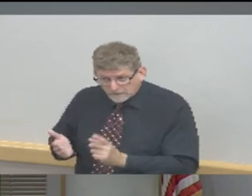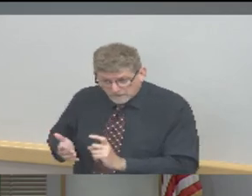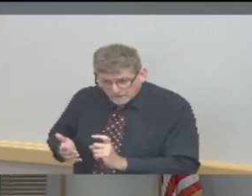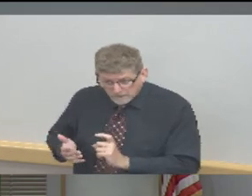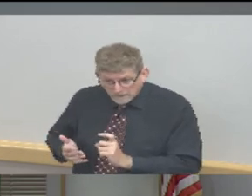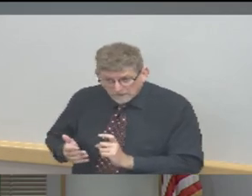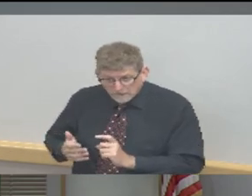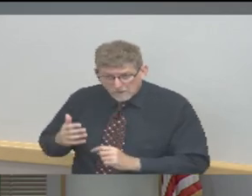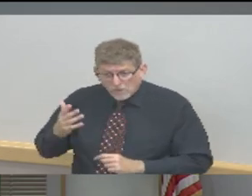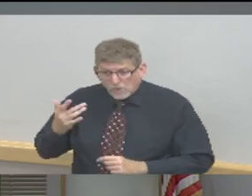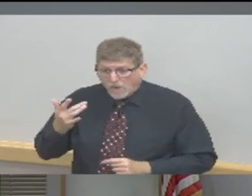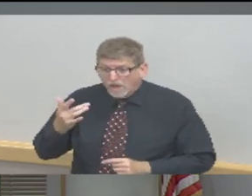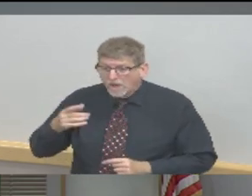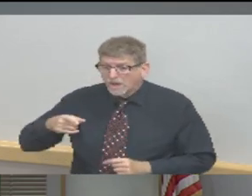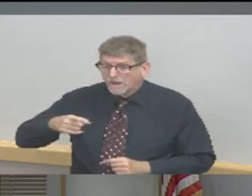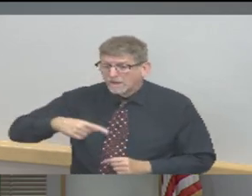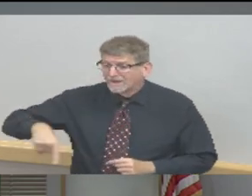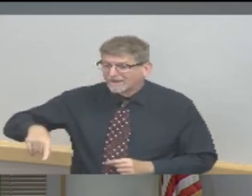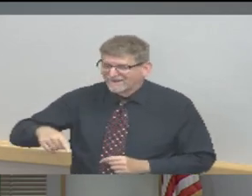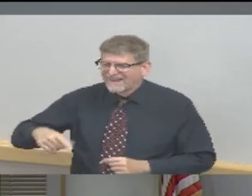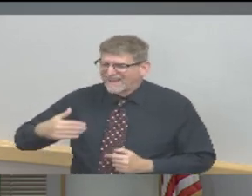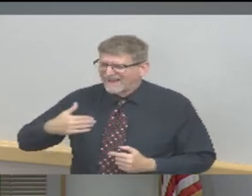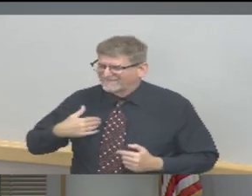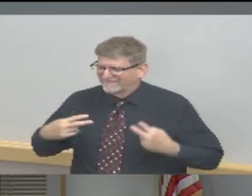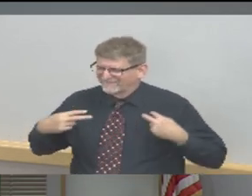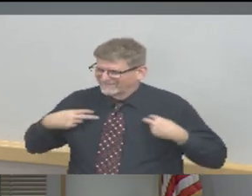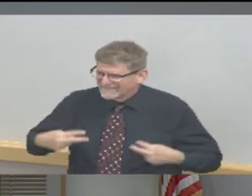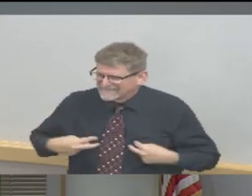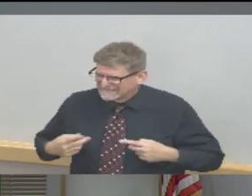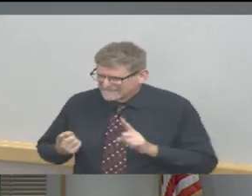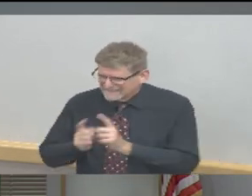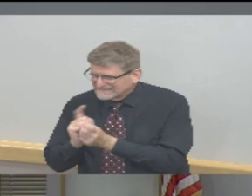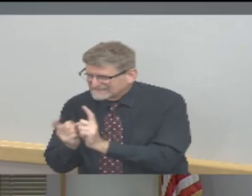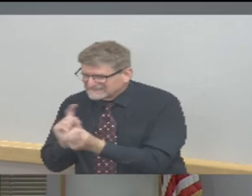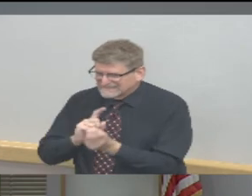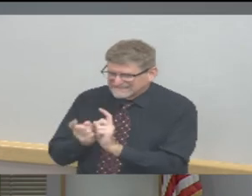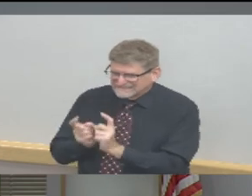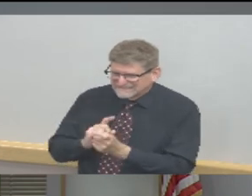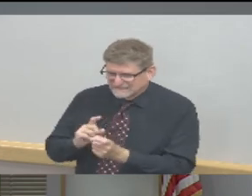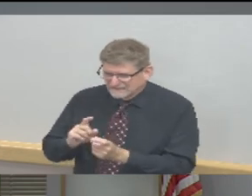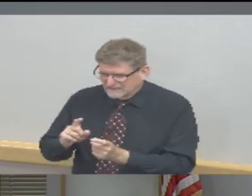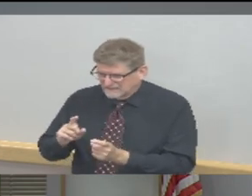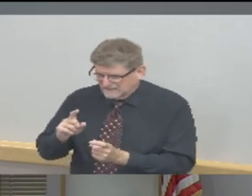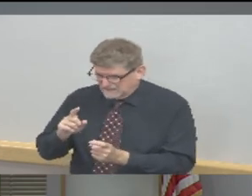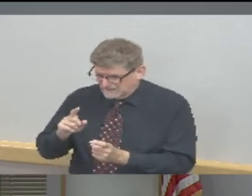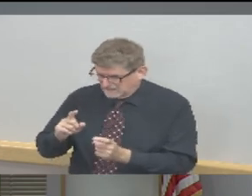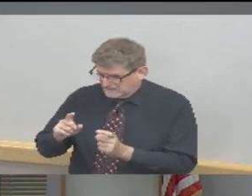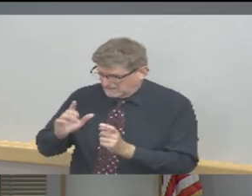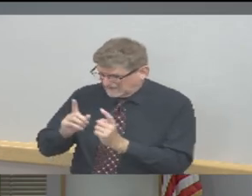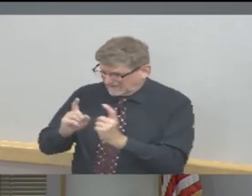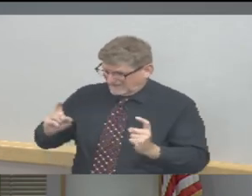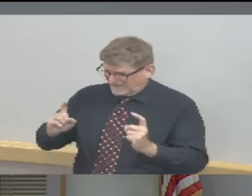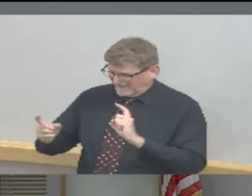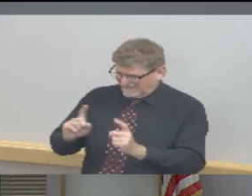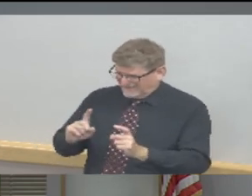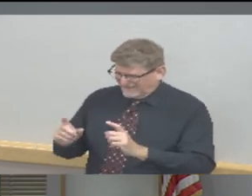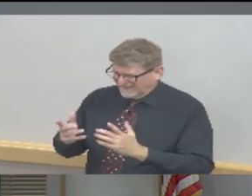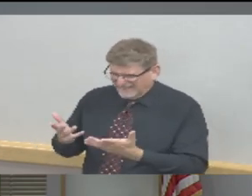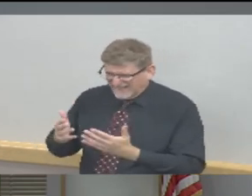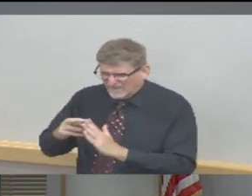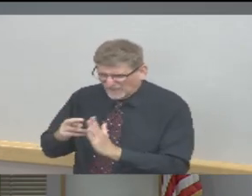how does that change social distancing guidelines? And how is social distancing possible on a basketball court during a game?